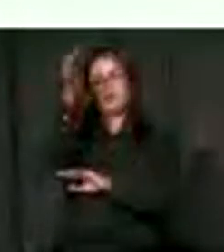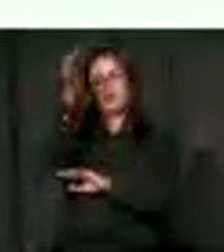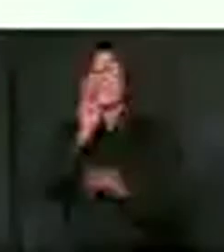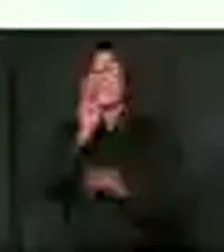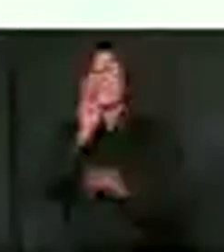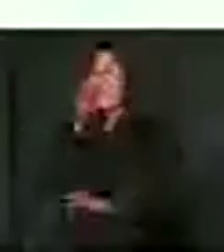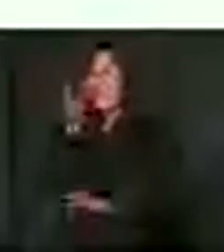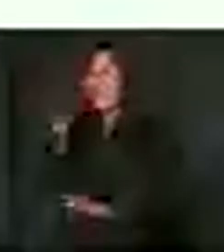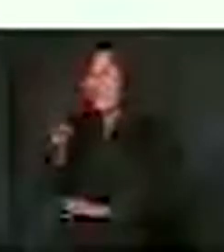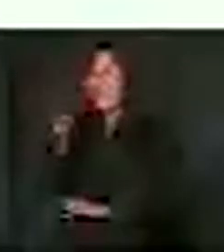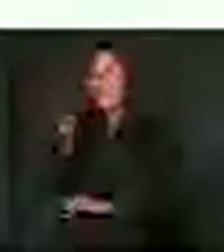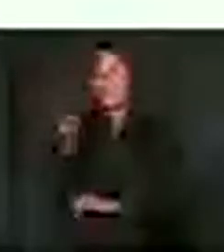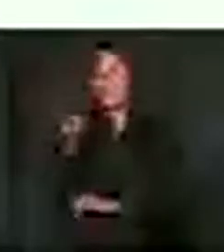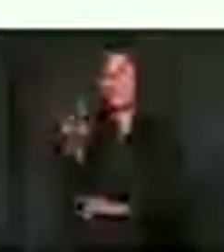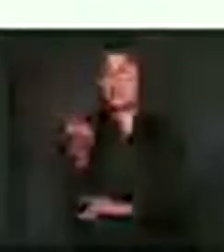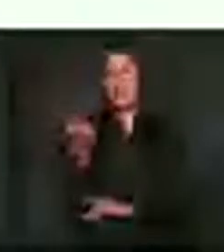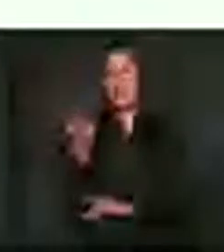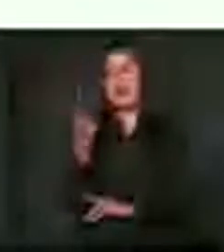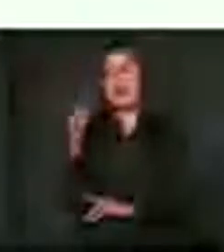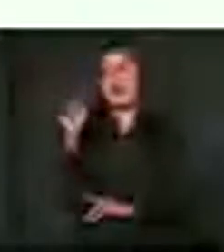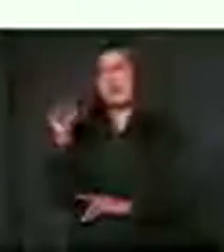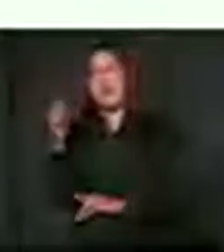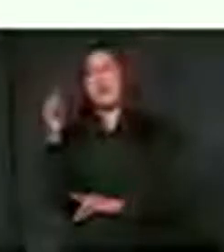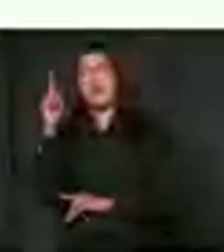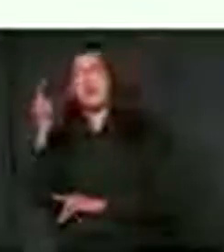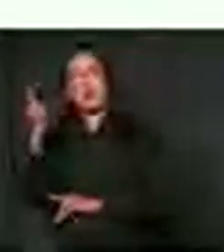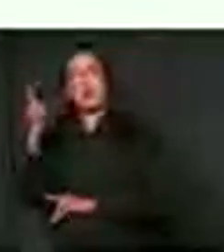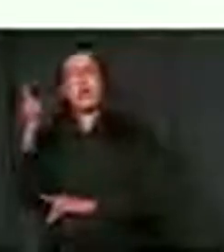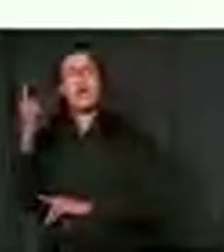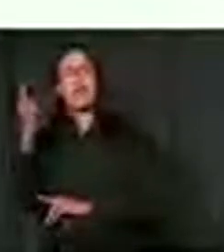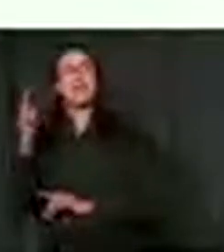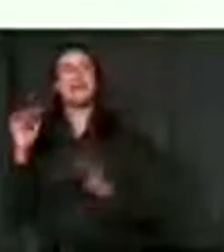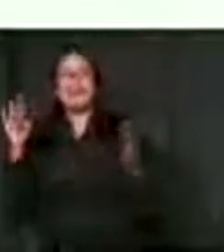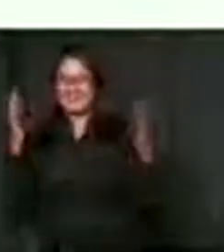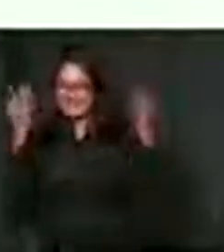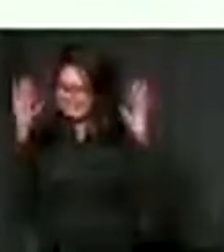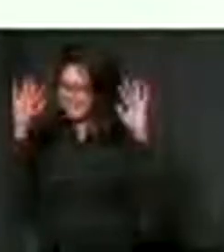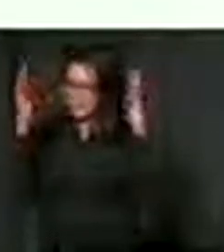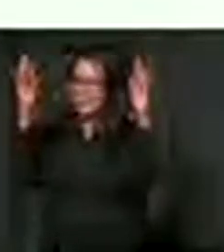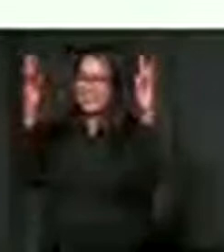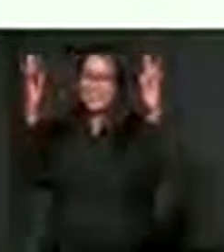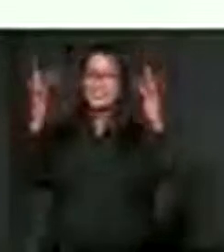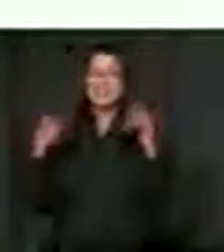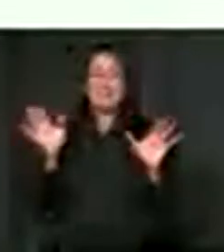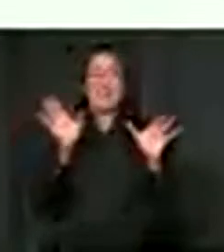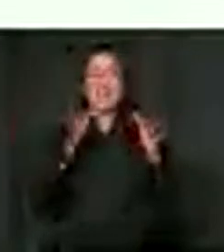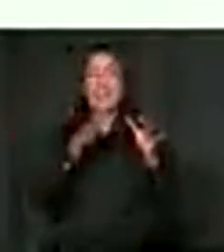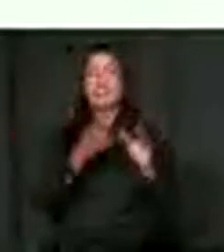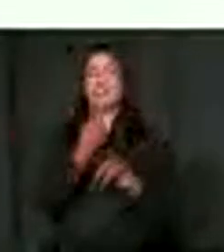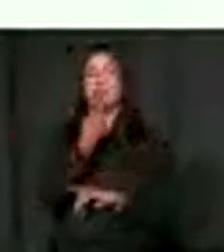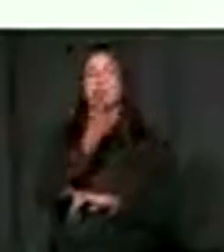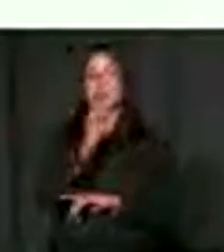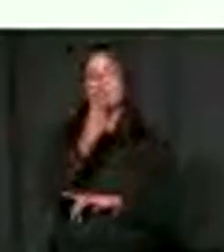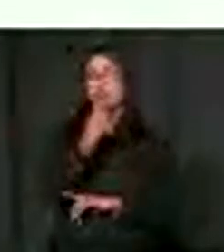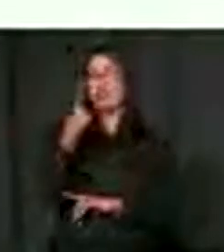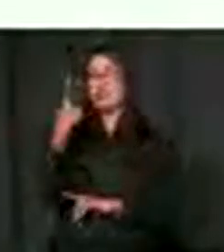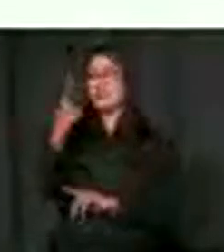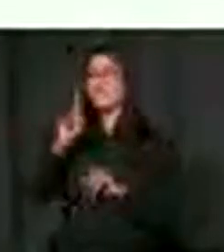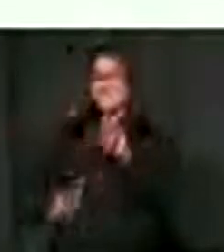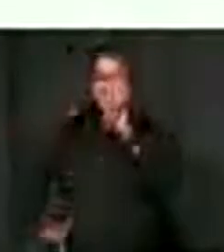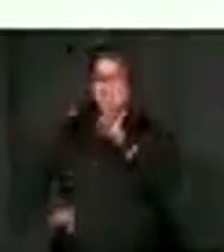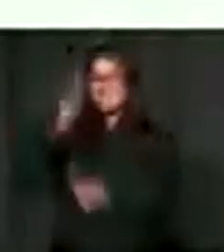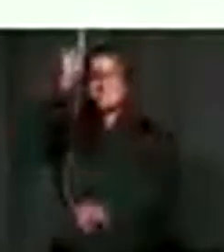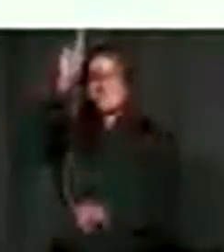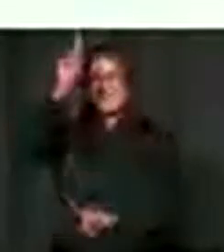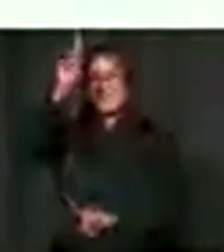number one, number one, to congratulate the class of 2021, which has